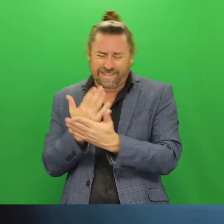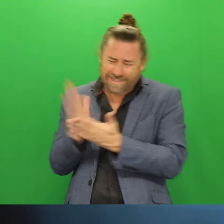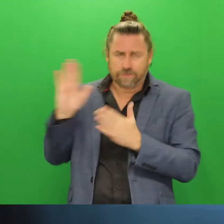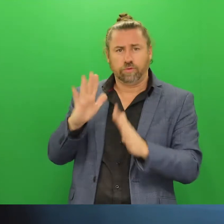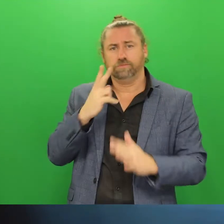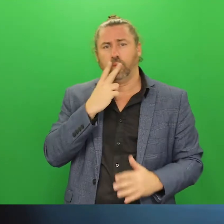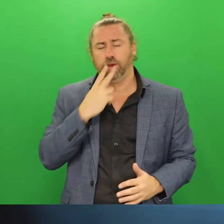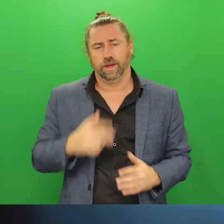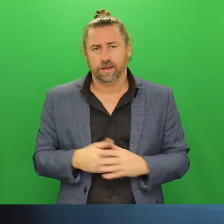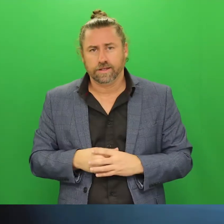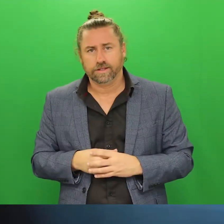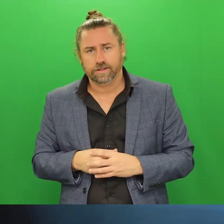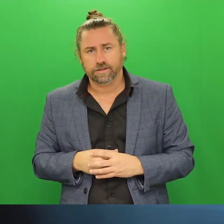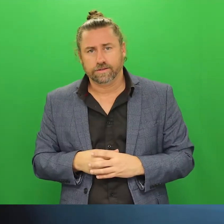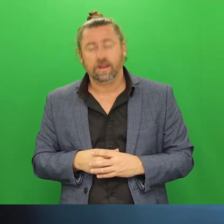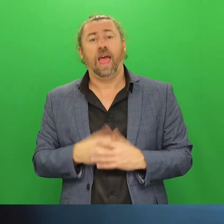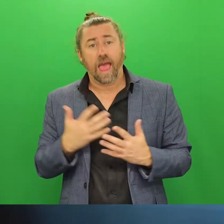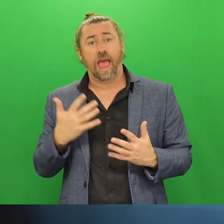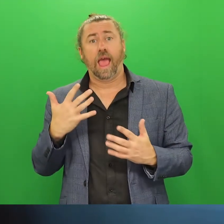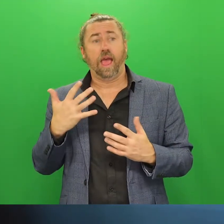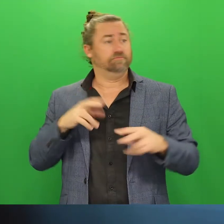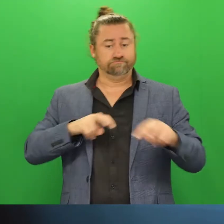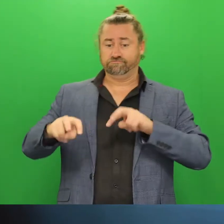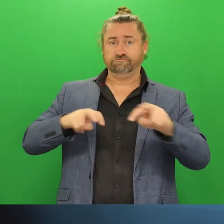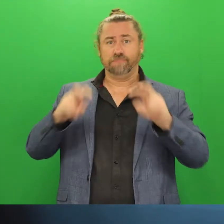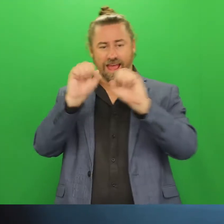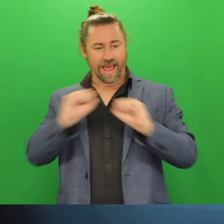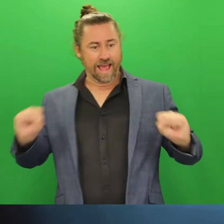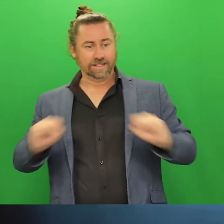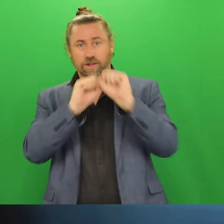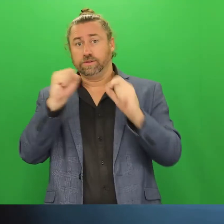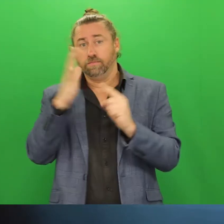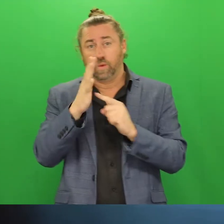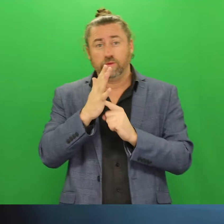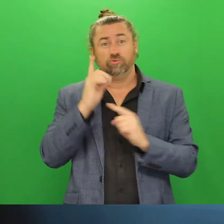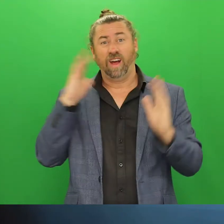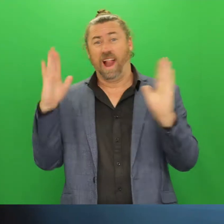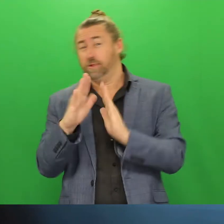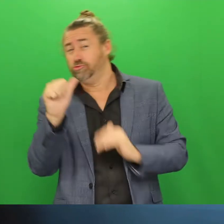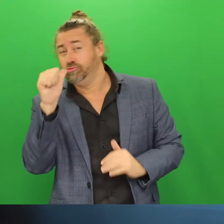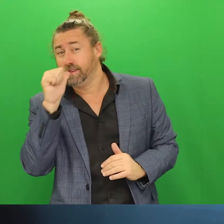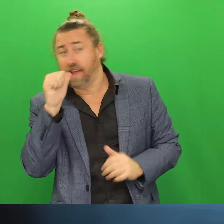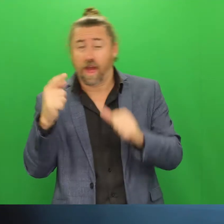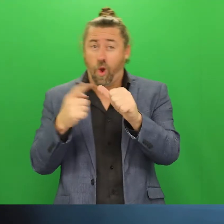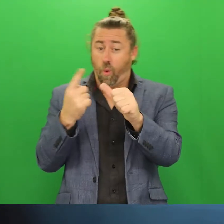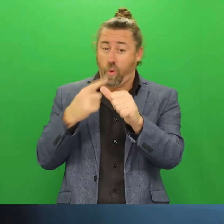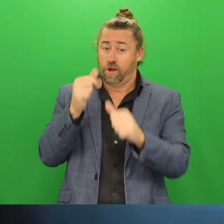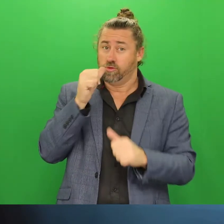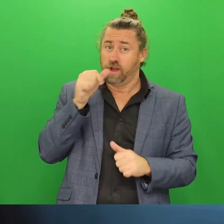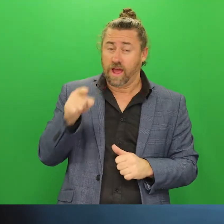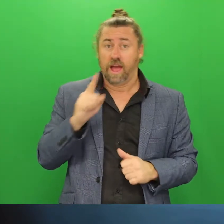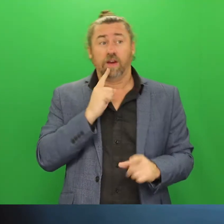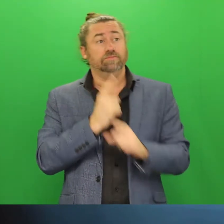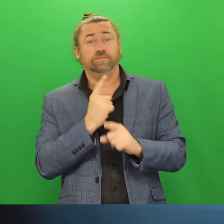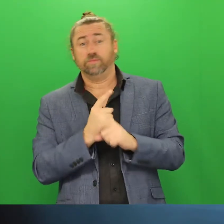And then, if you can, continue to practice physical activity, reduce your alcohol intake. Their guidelines recommend